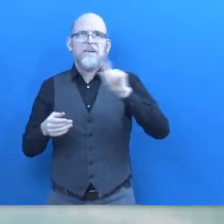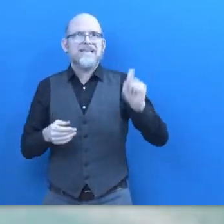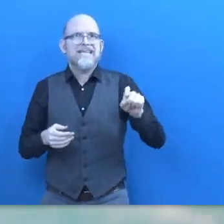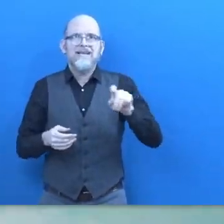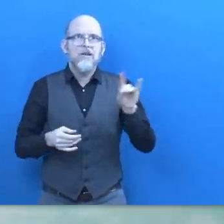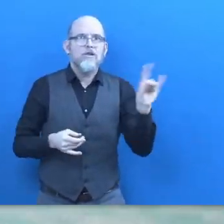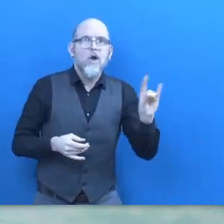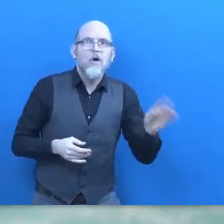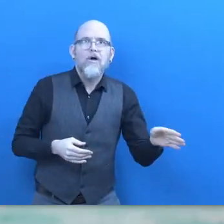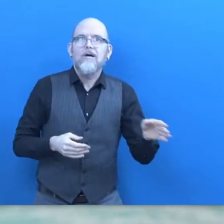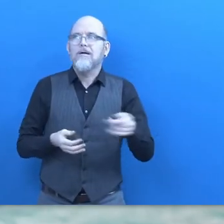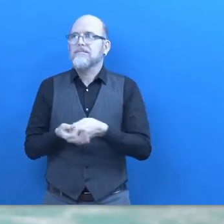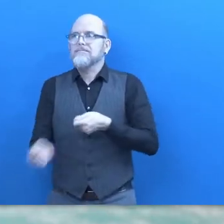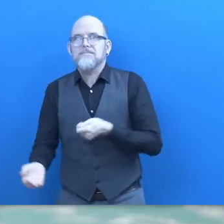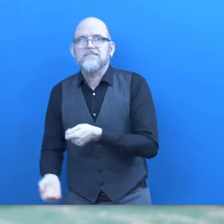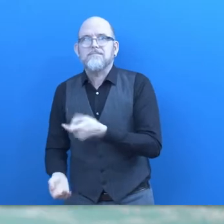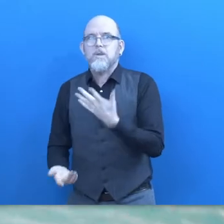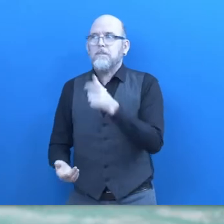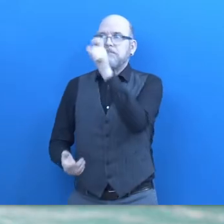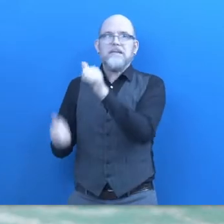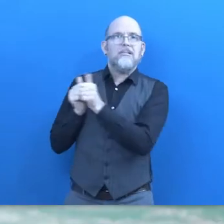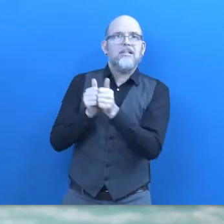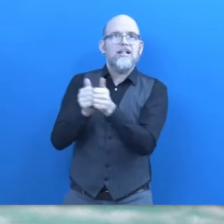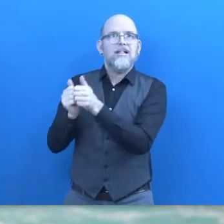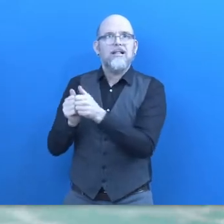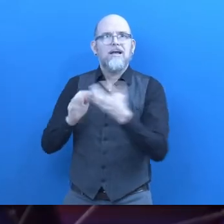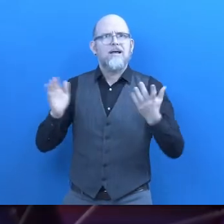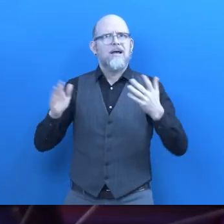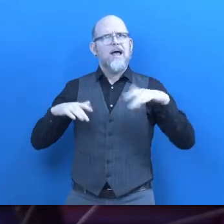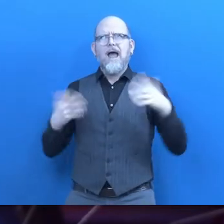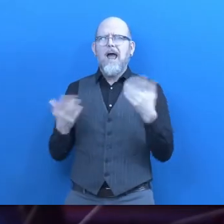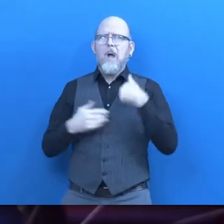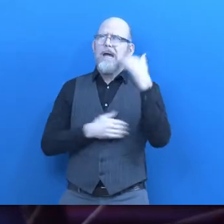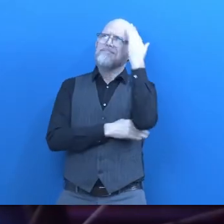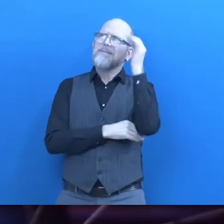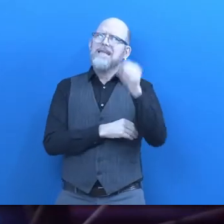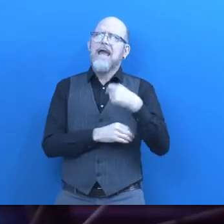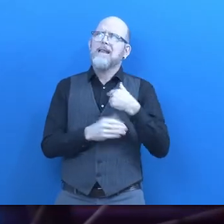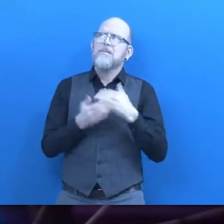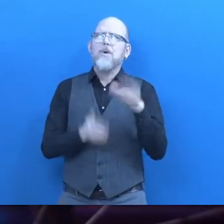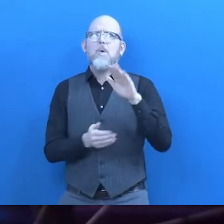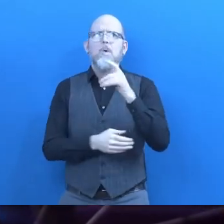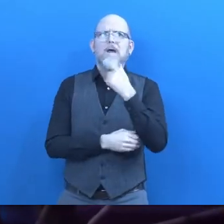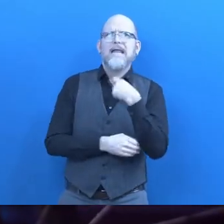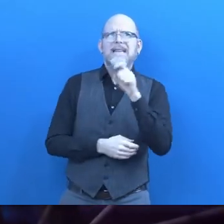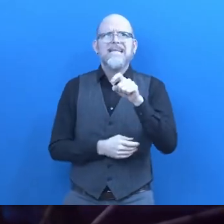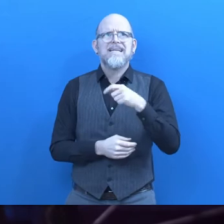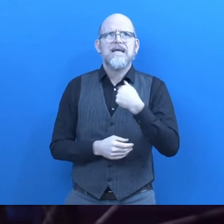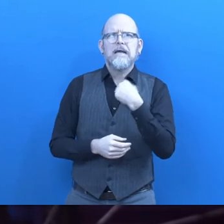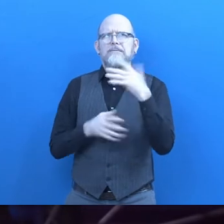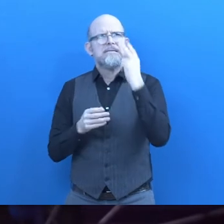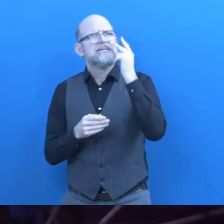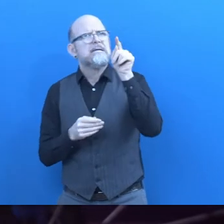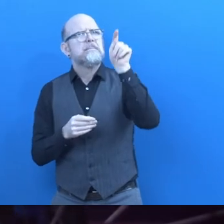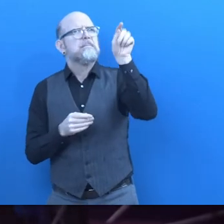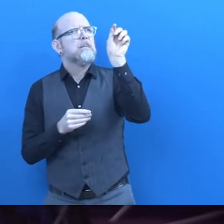and then I immediately got to thinking well what else can I do and so I had seen people coming out of spin classes every day at the